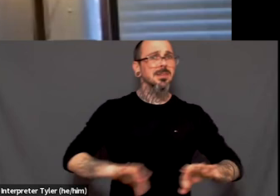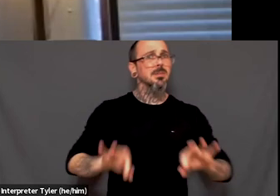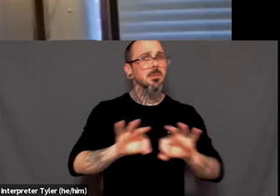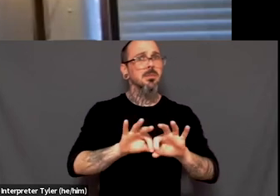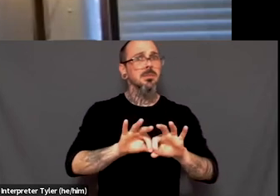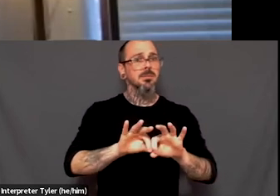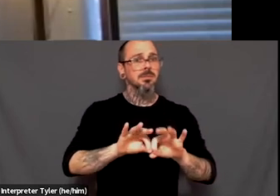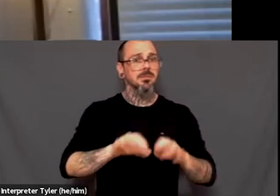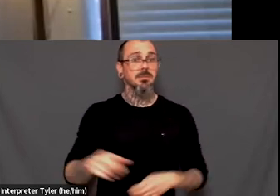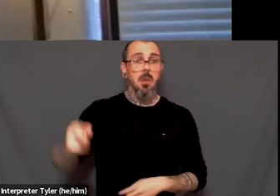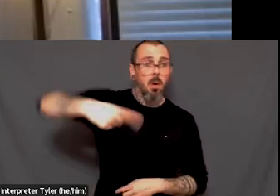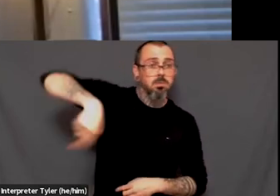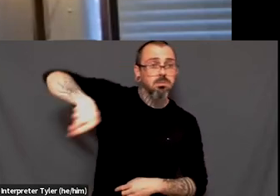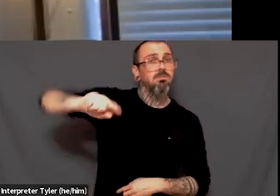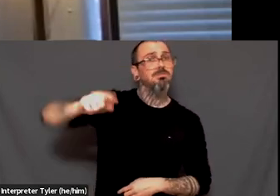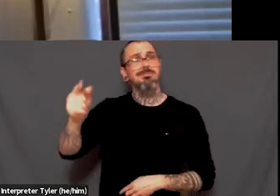uh, uh,